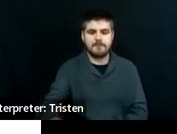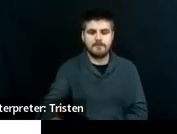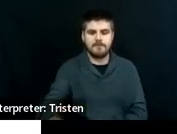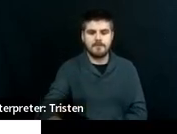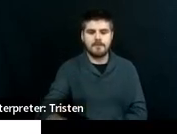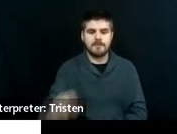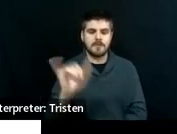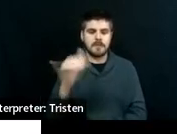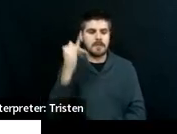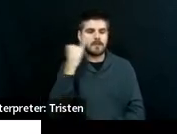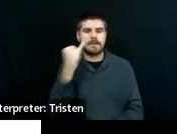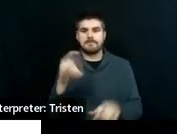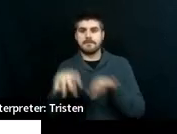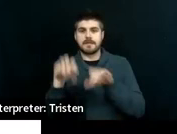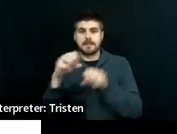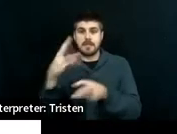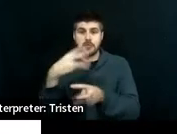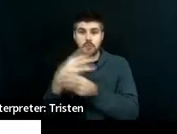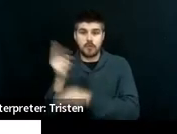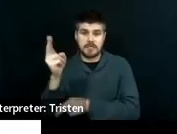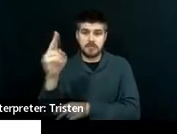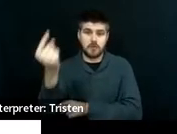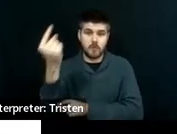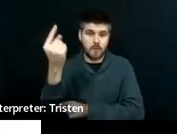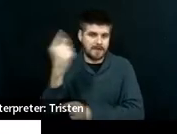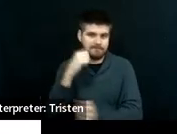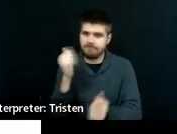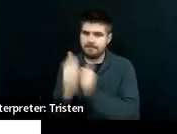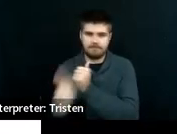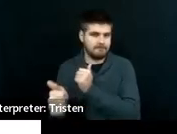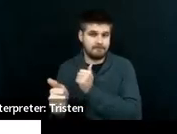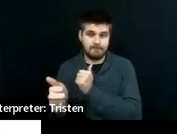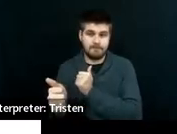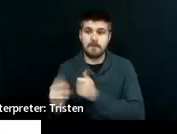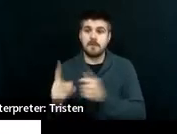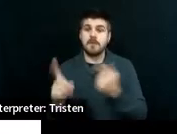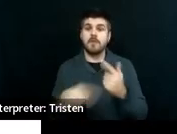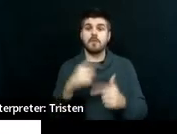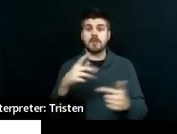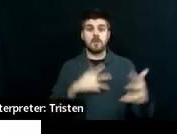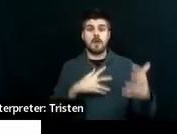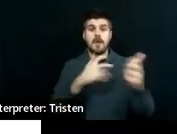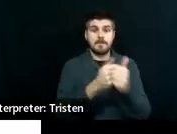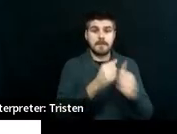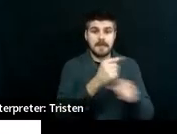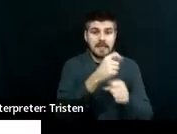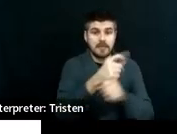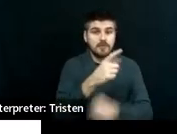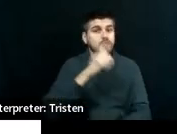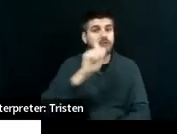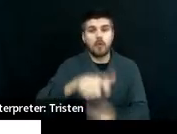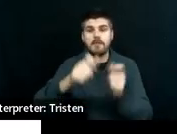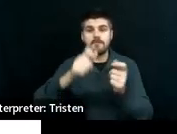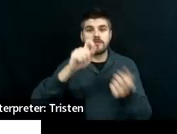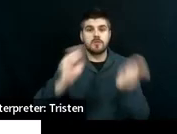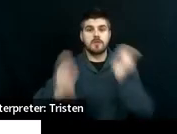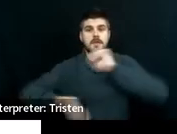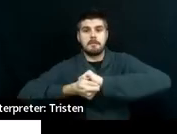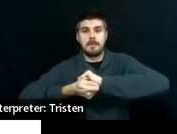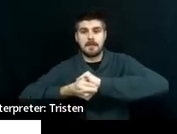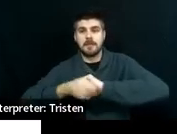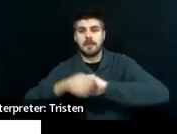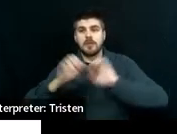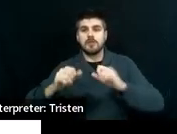history one? When you update the annual, you do not have to amend. You can bring world history one down